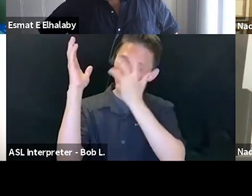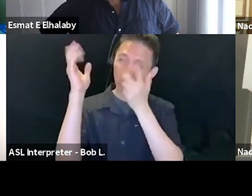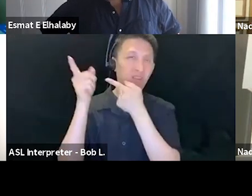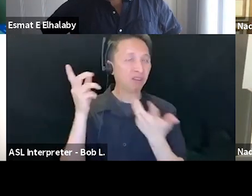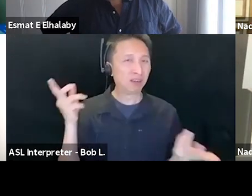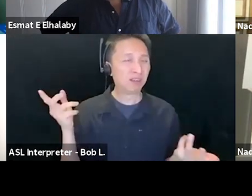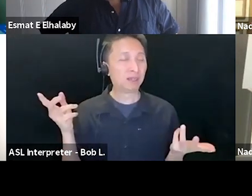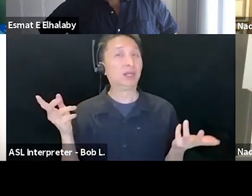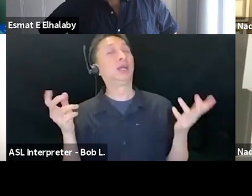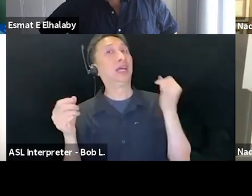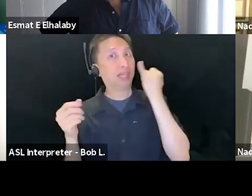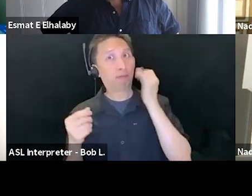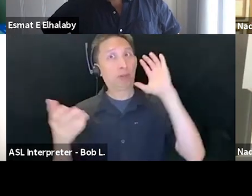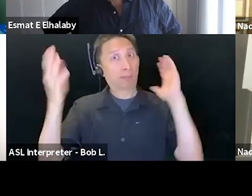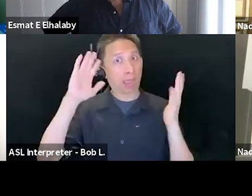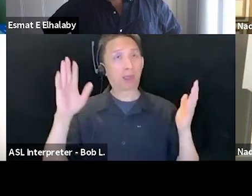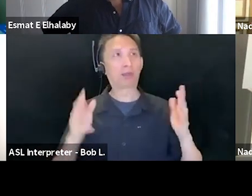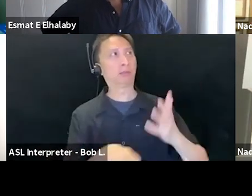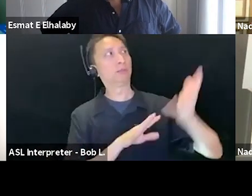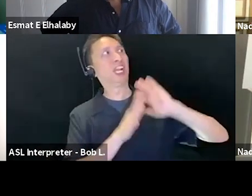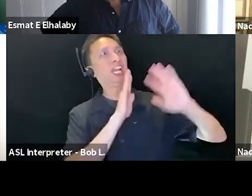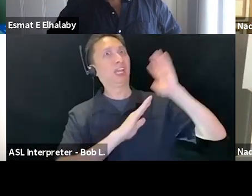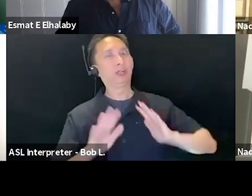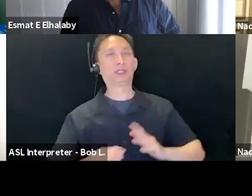quite useful, I think, as we move along.